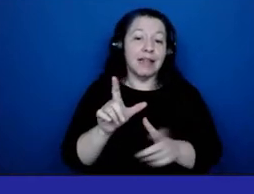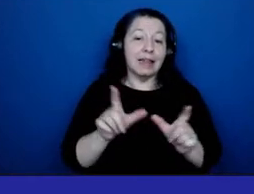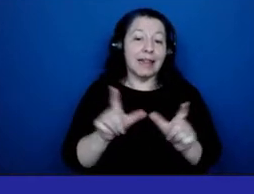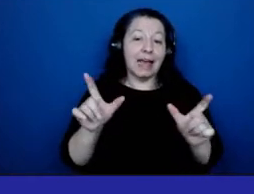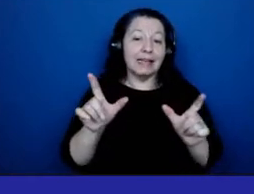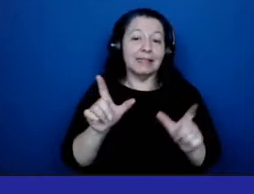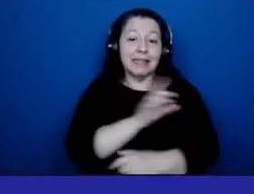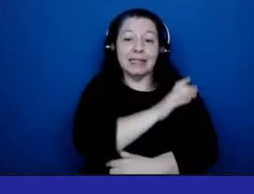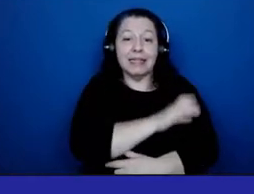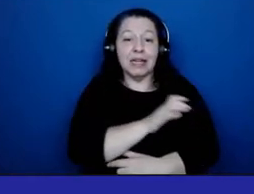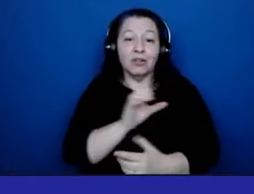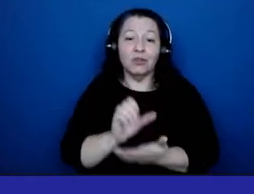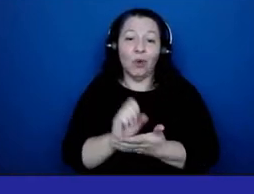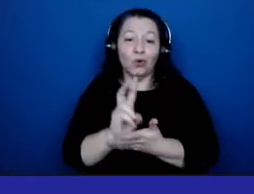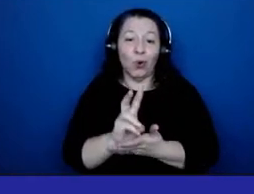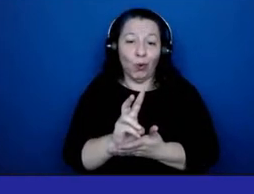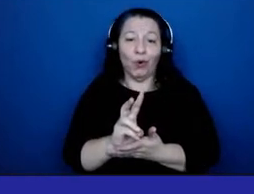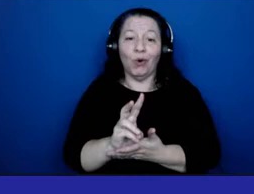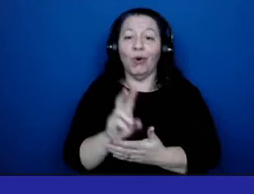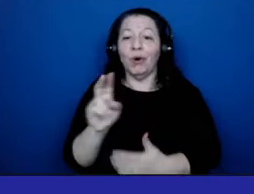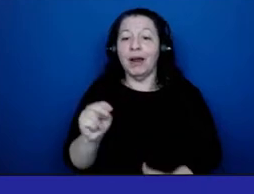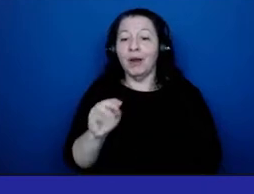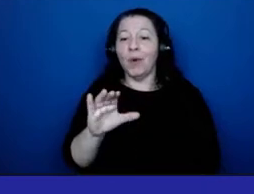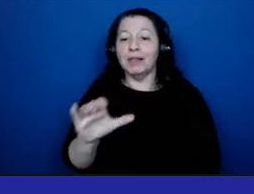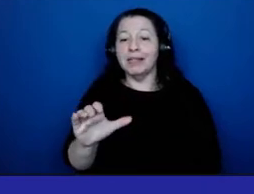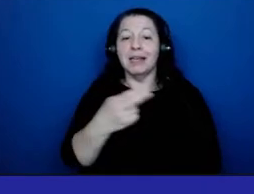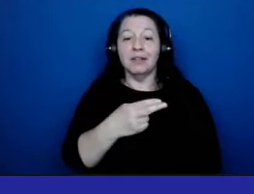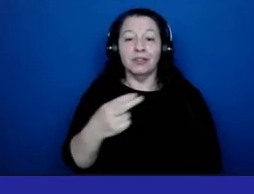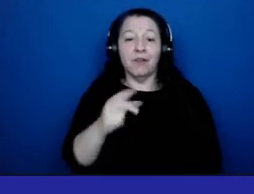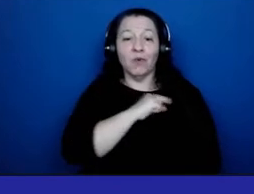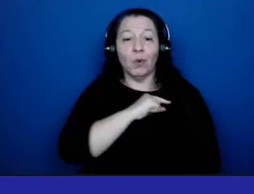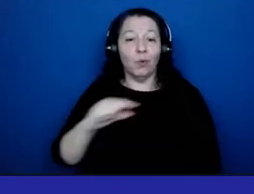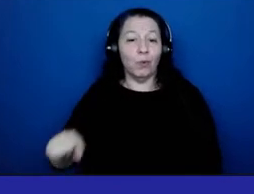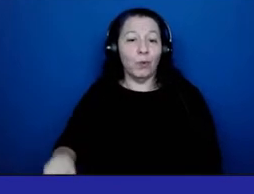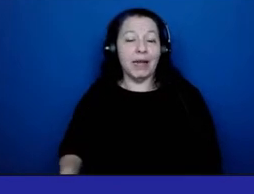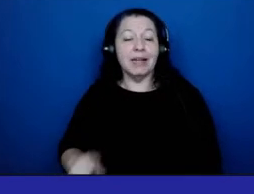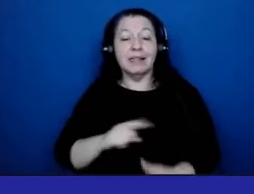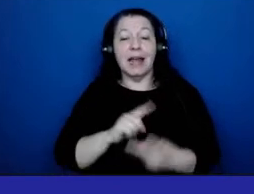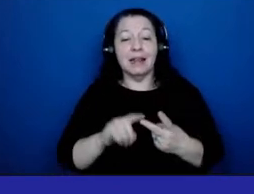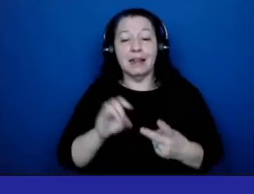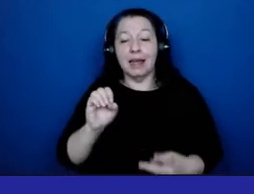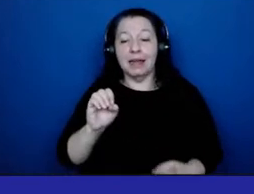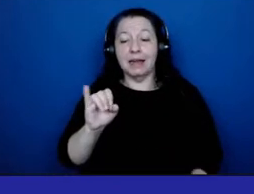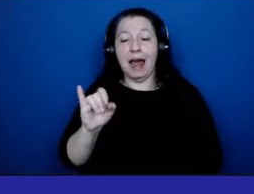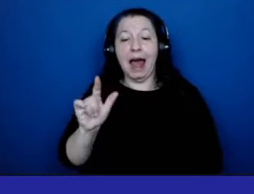NYC Health and Hospitals Queens, and after that is Eileen Garvin Kazan.